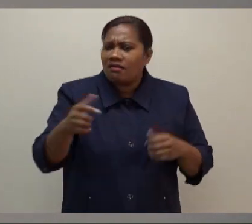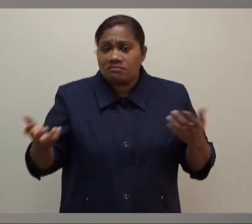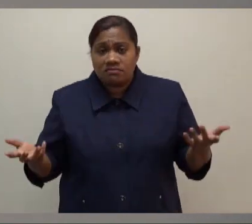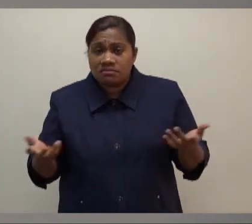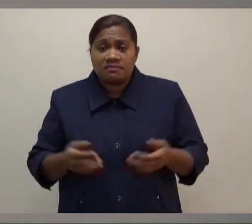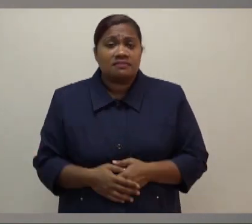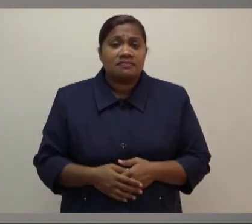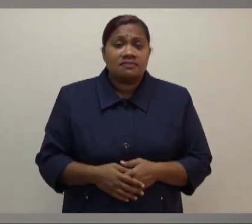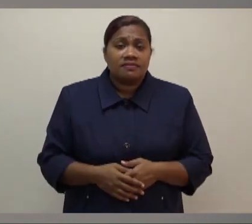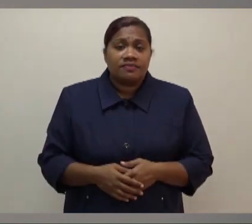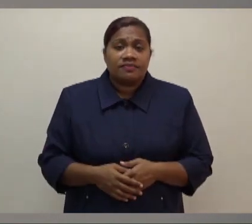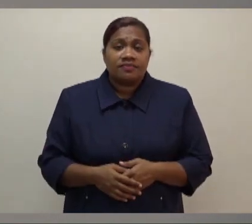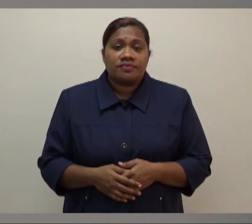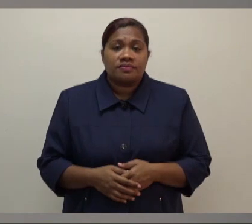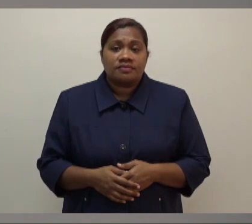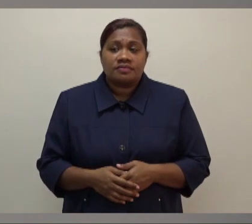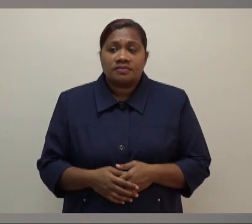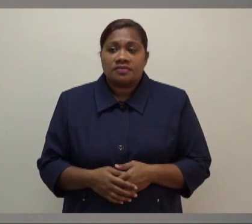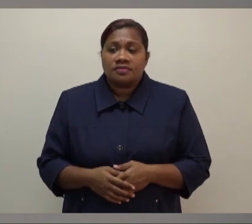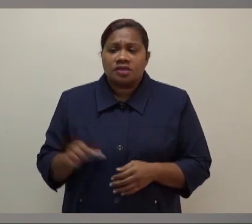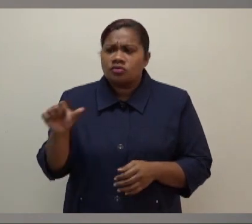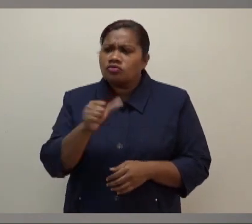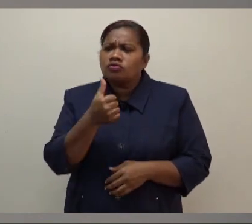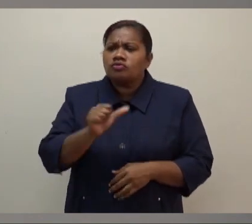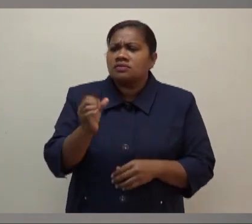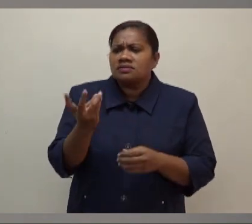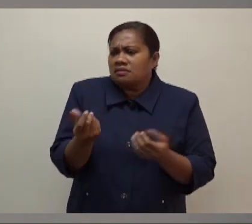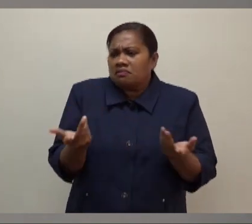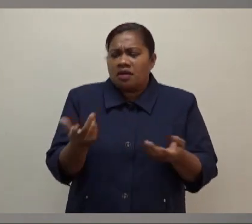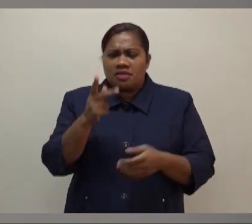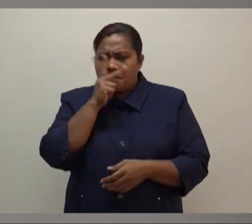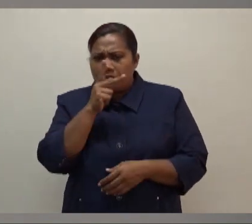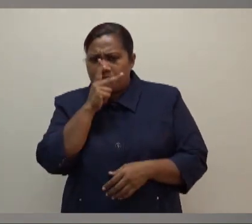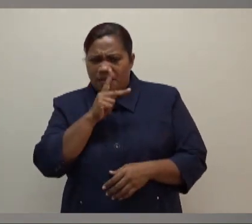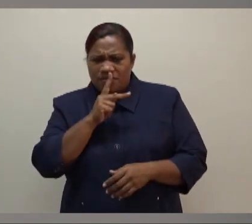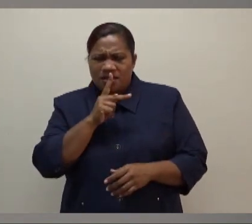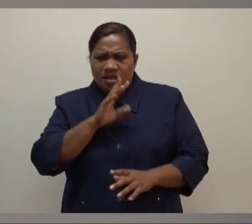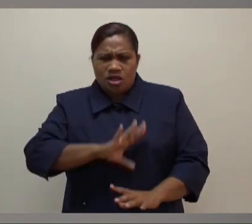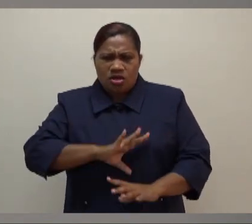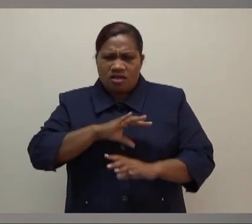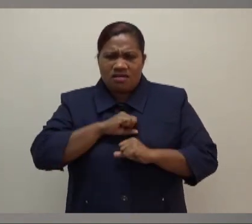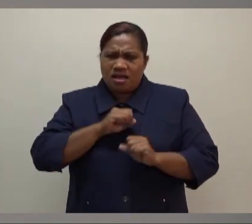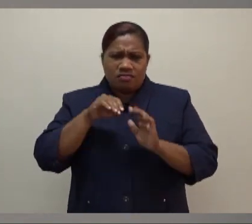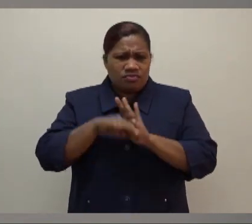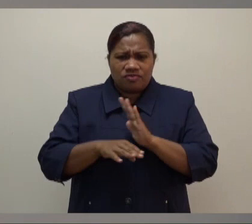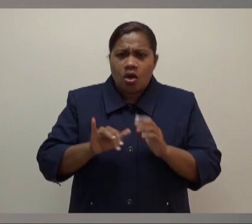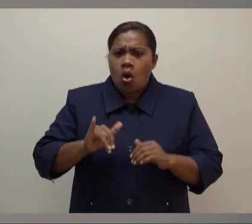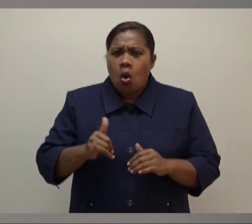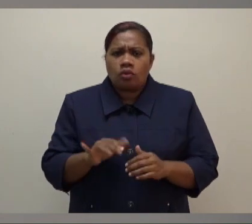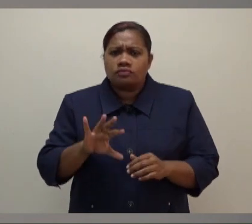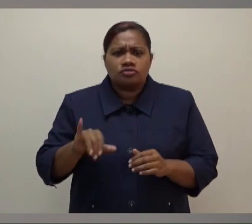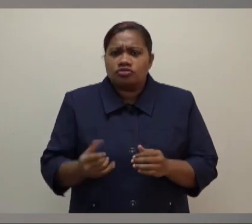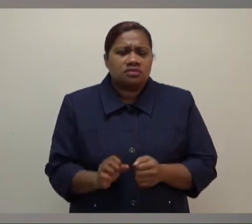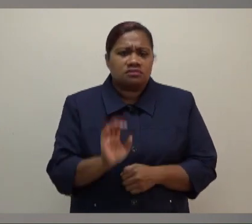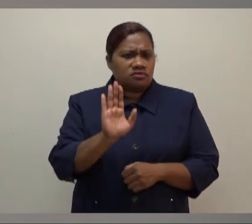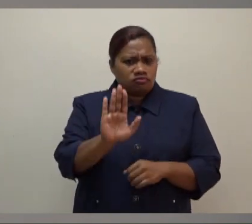Have you used some kind of public poll to say the public confidence went down? Is that what you're basing it on or is this simply some kind of conjecture on your part? There's just a